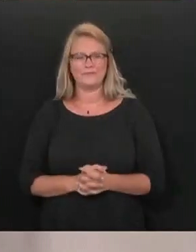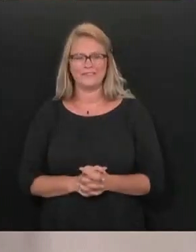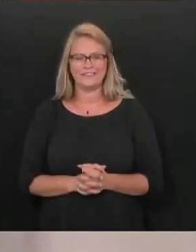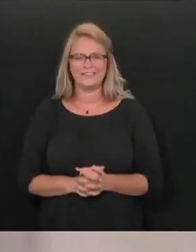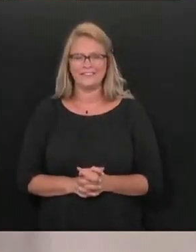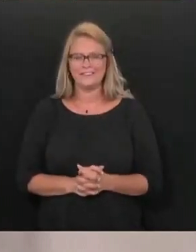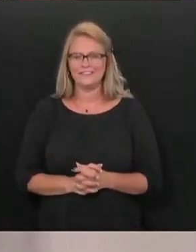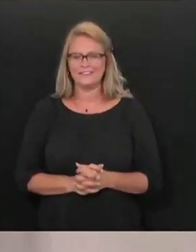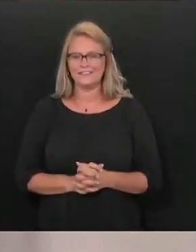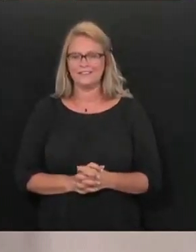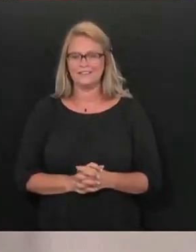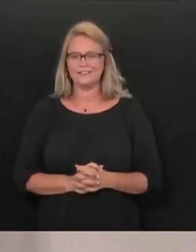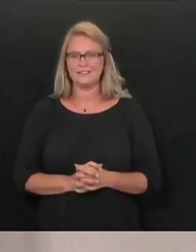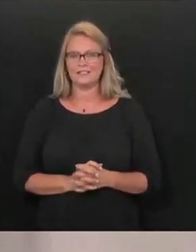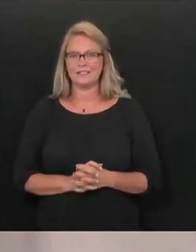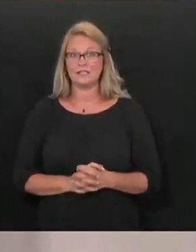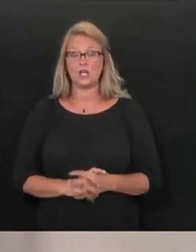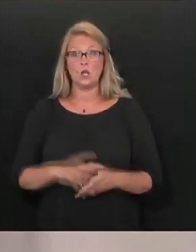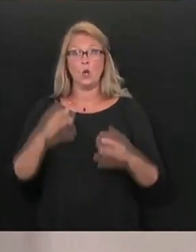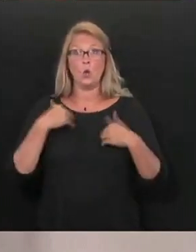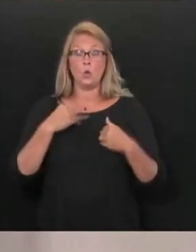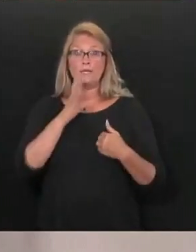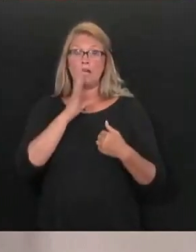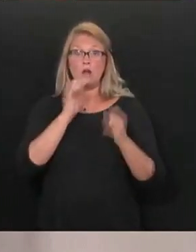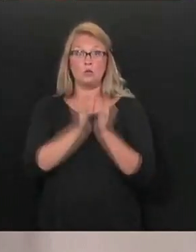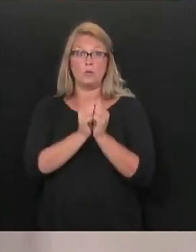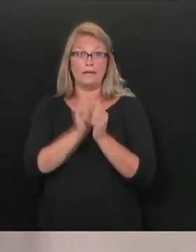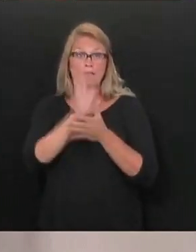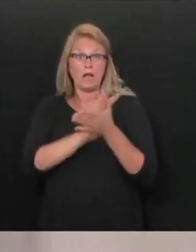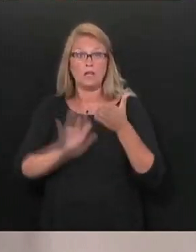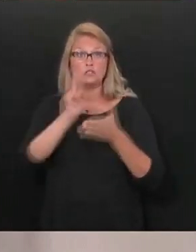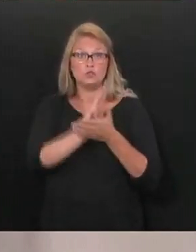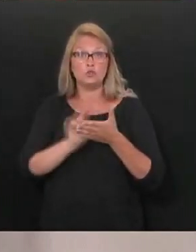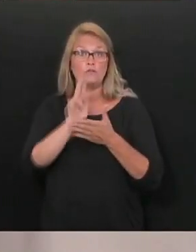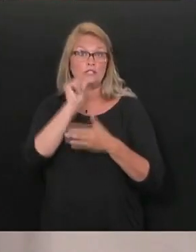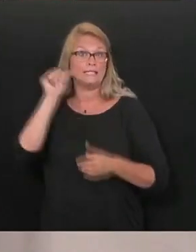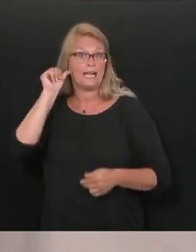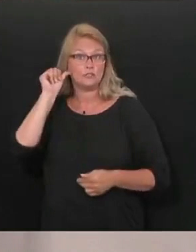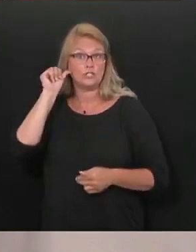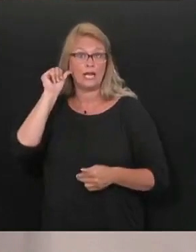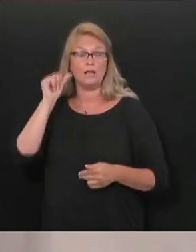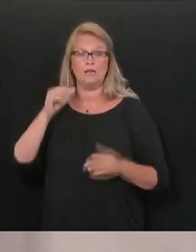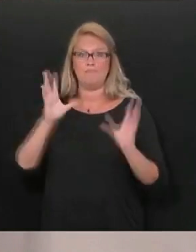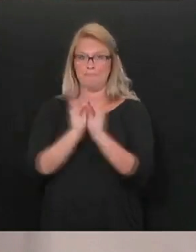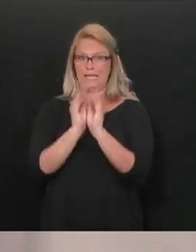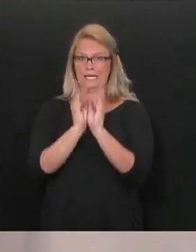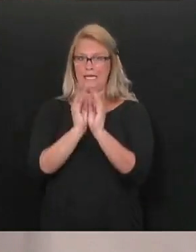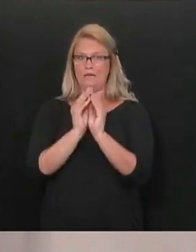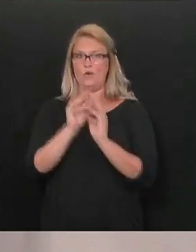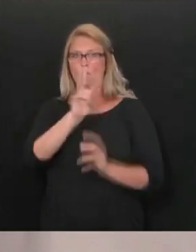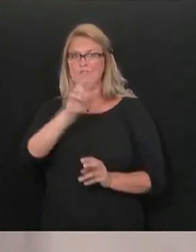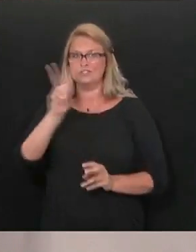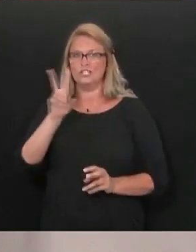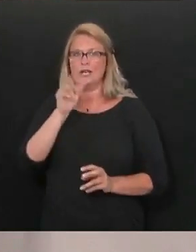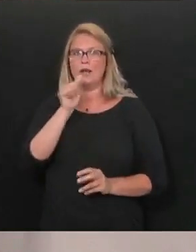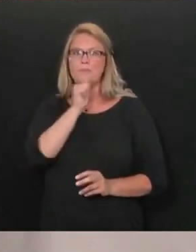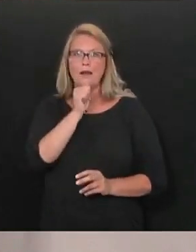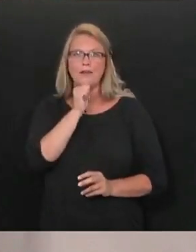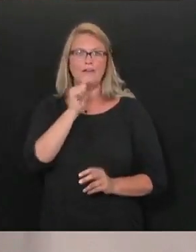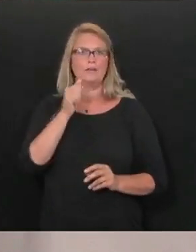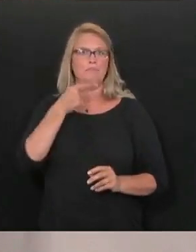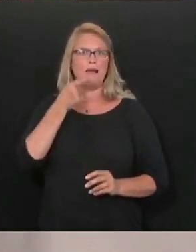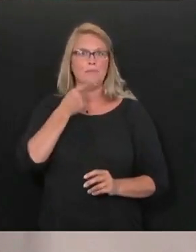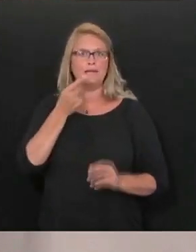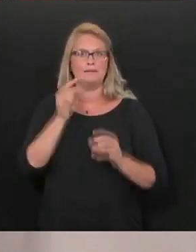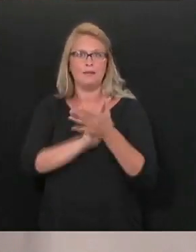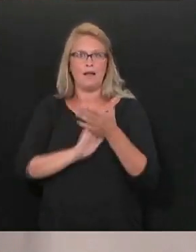We had a call yesterday with all the higher ed community. There's 27, you know, Western Union public and private colleges and universities on